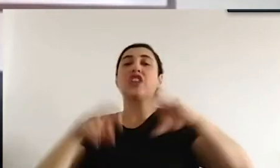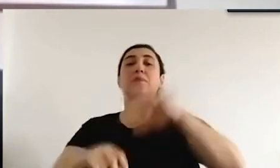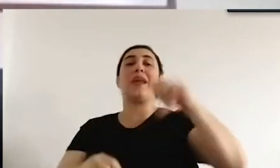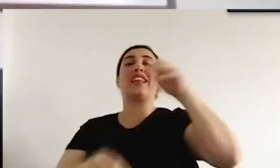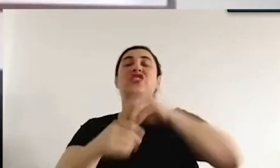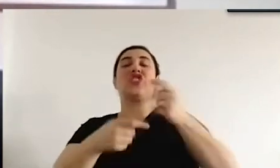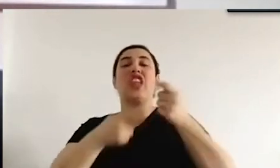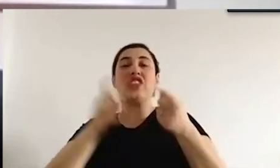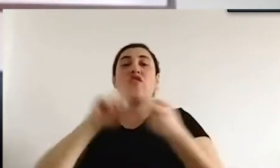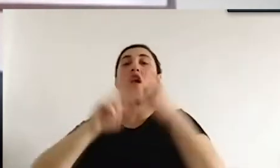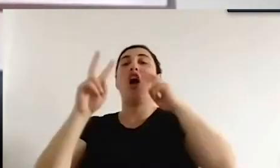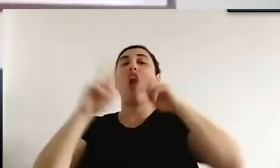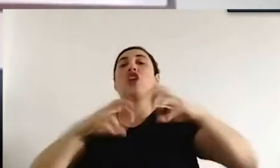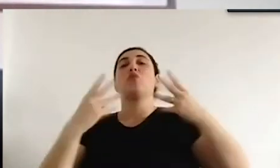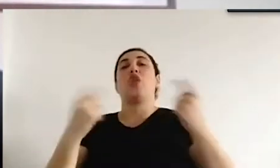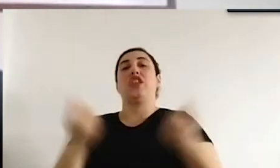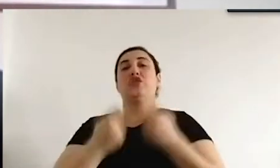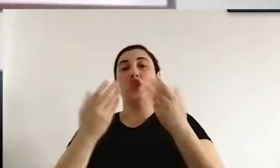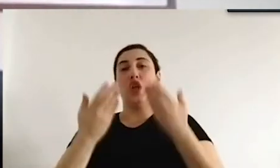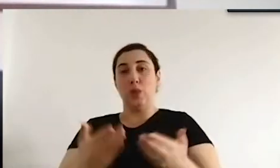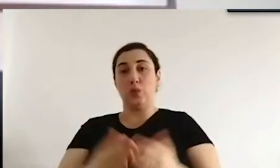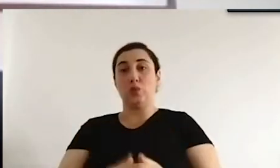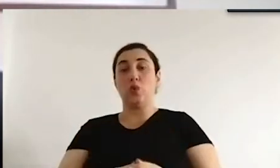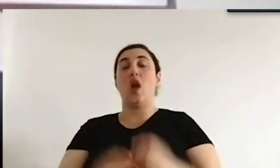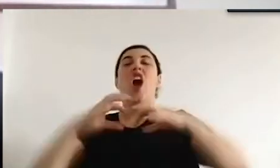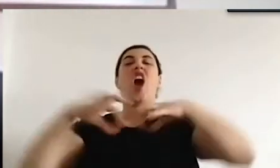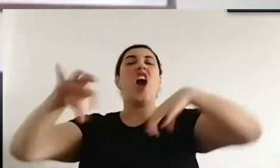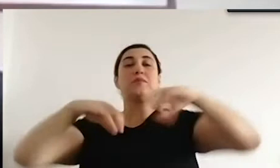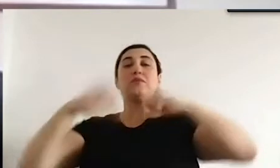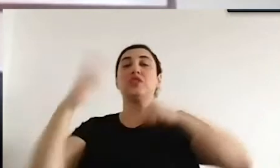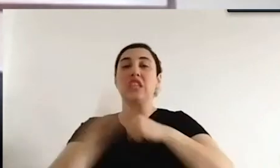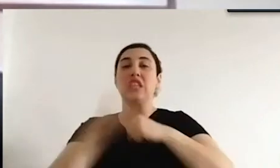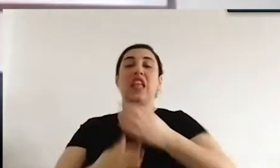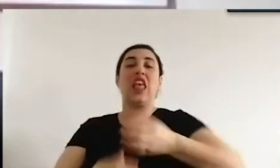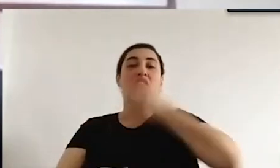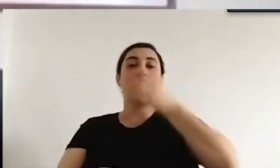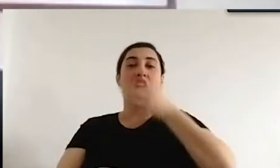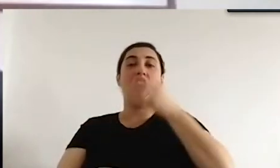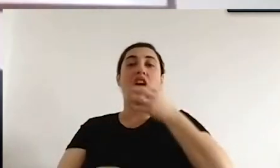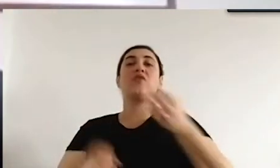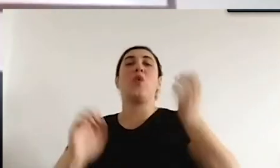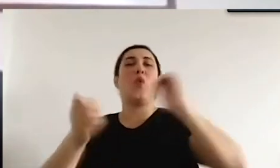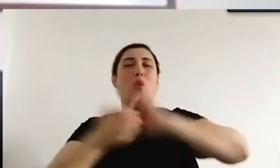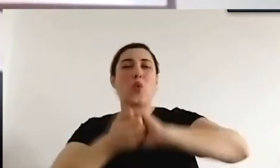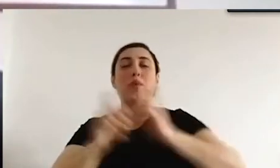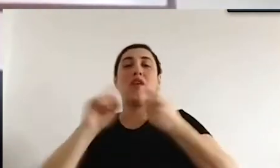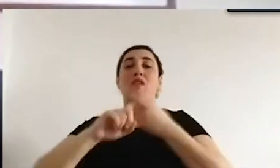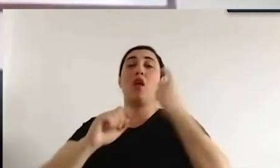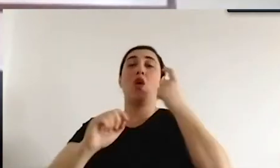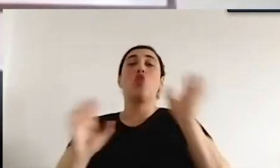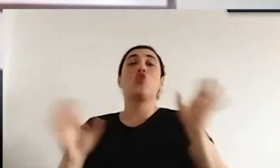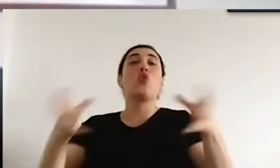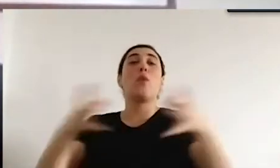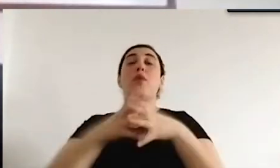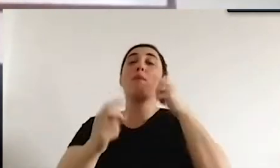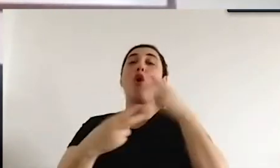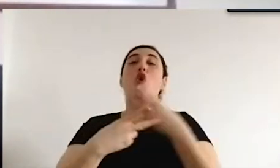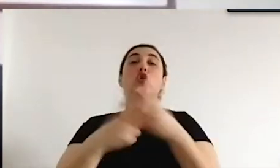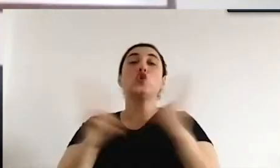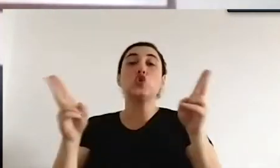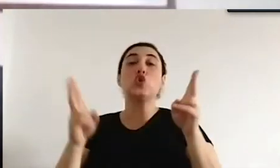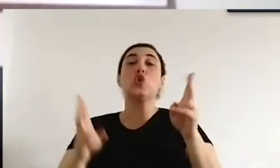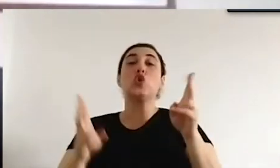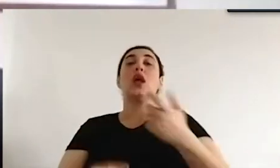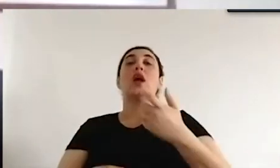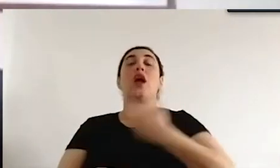2005. He is a researcher. He has worked on the freedom of assembly, individual